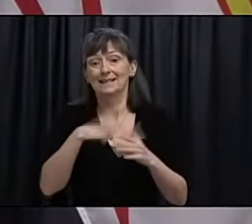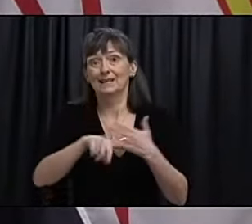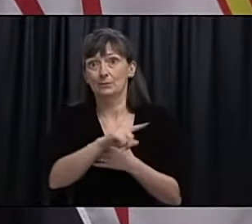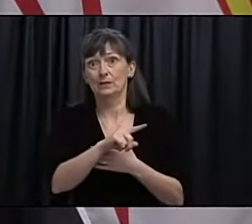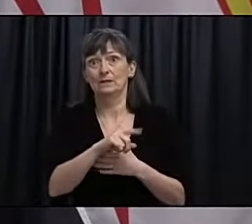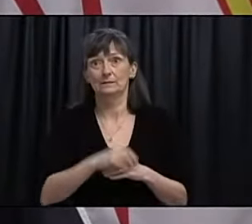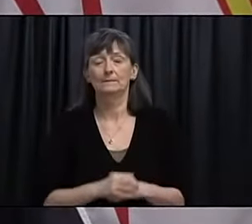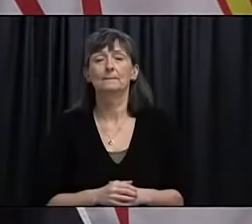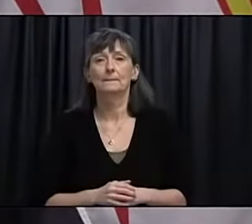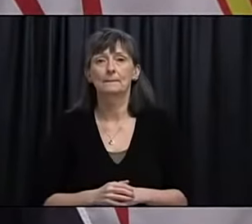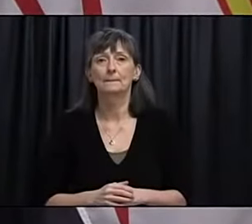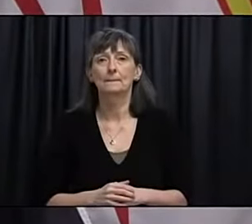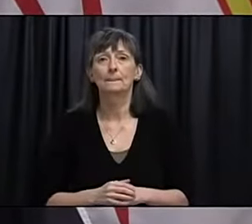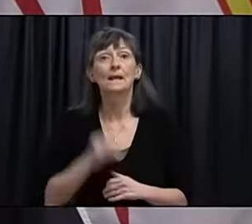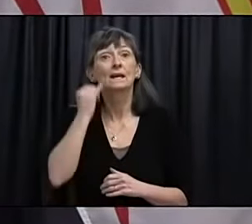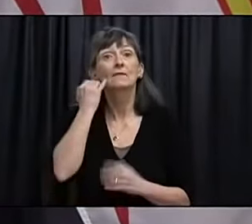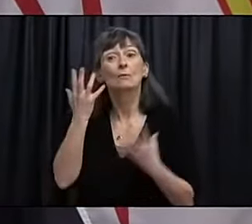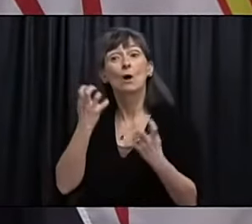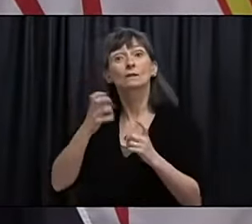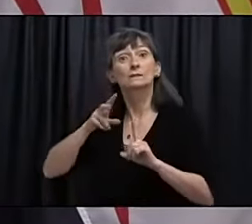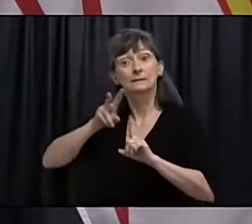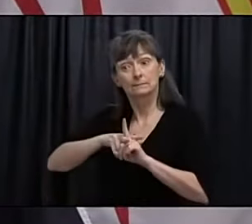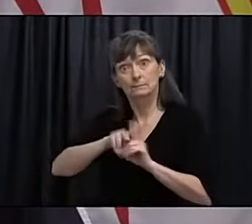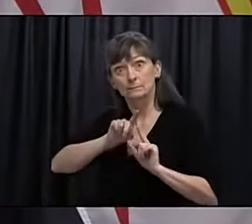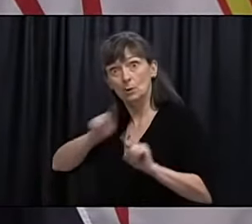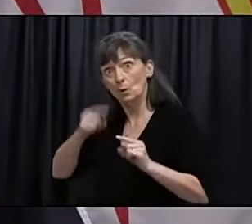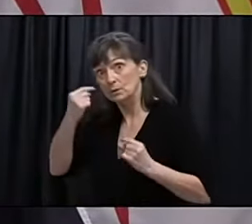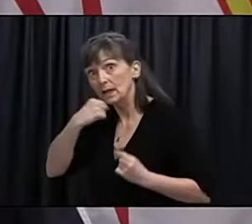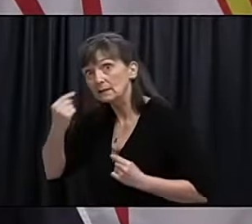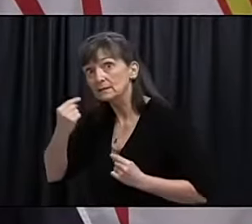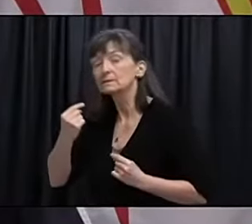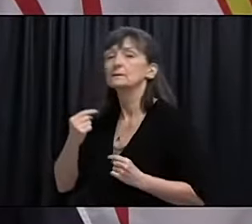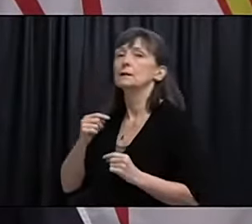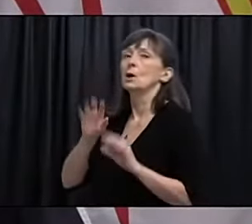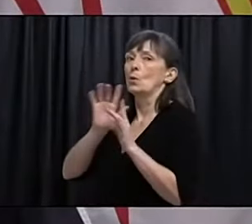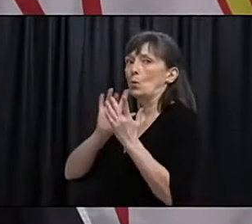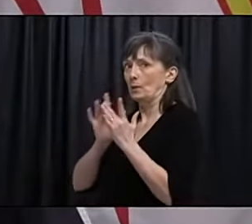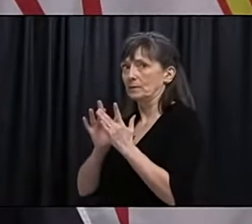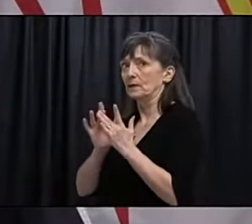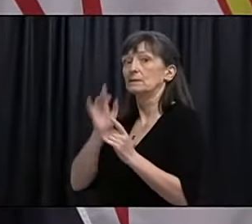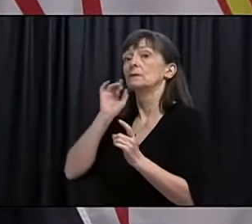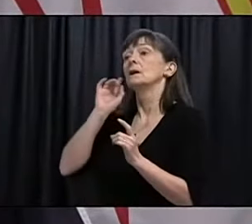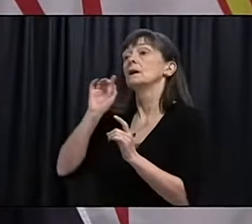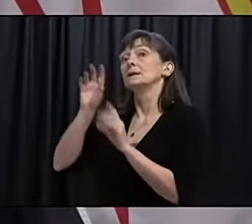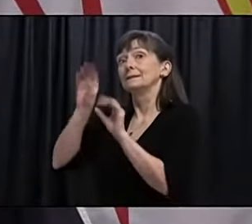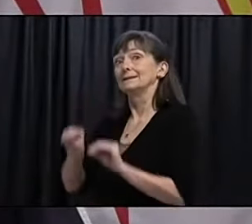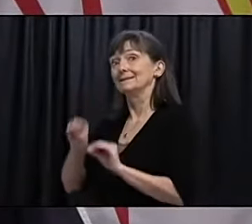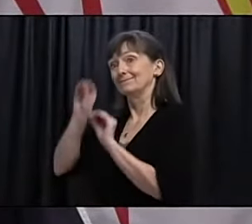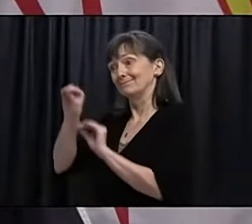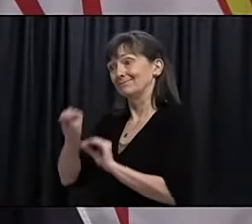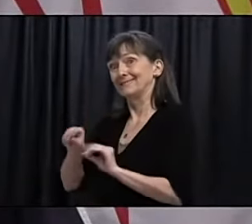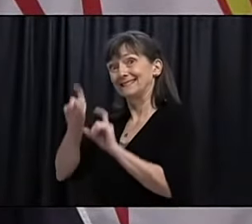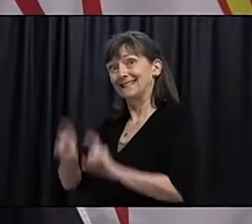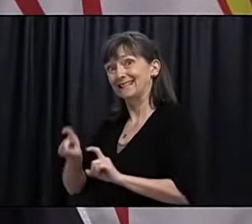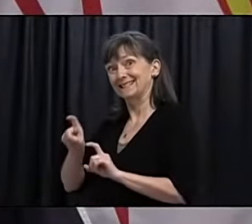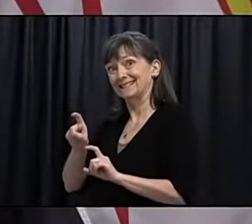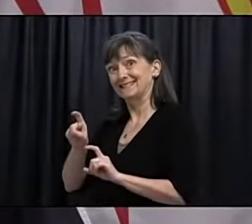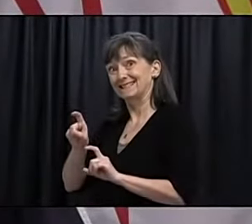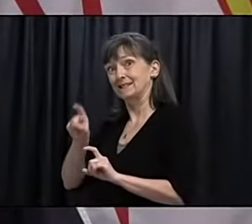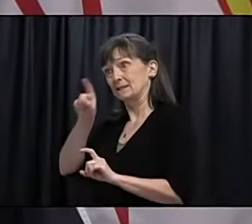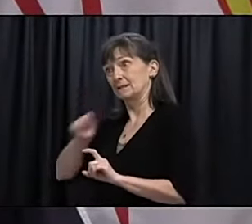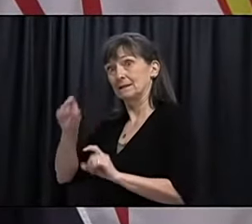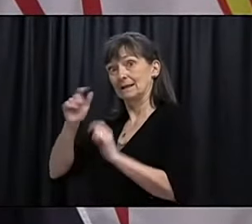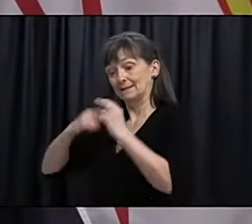wish to book an appointment please complete the online assessment tool or by calling 811. When completing the online